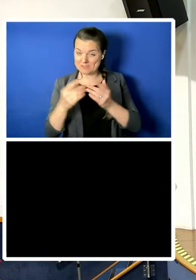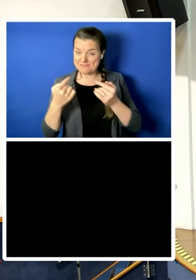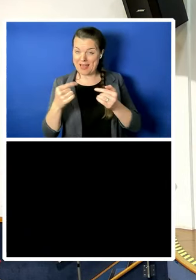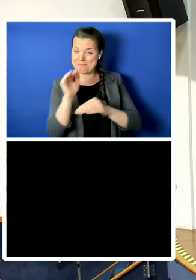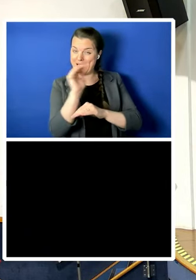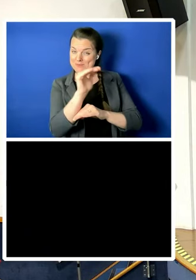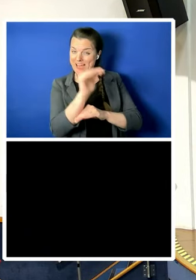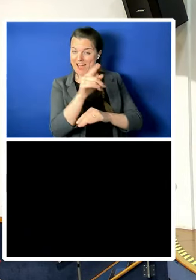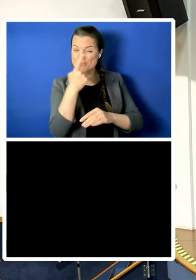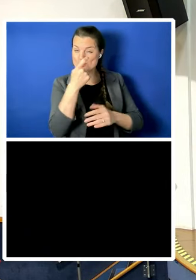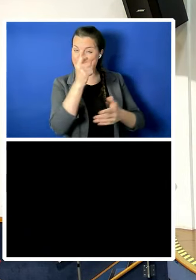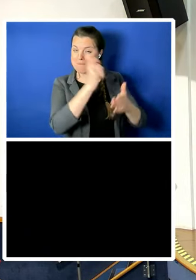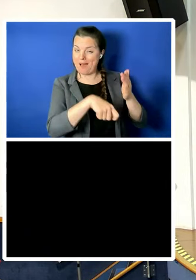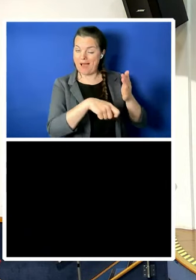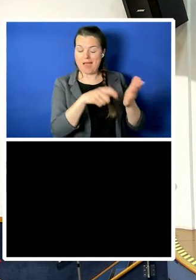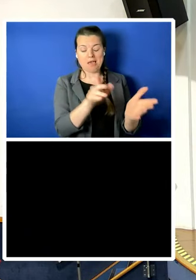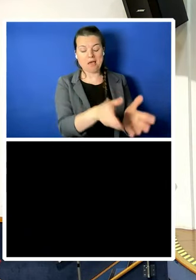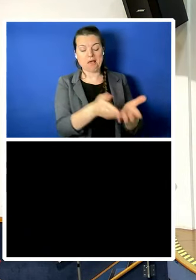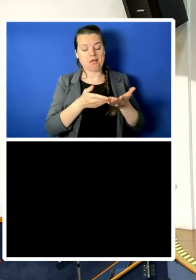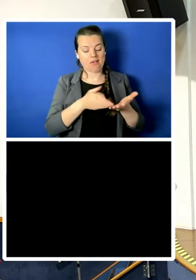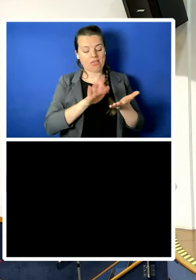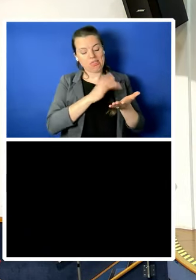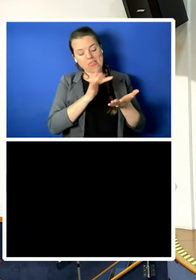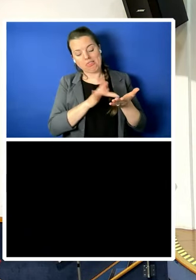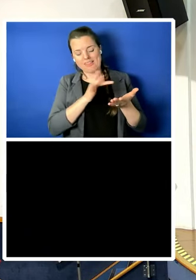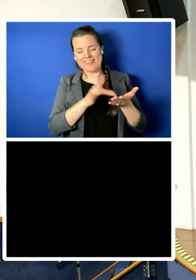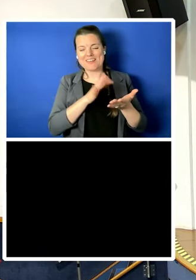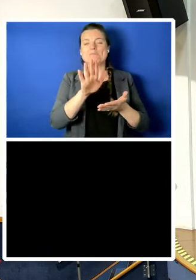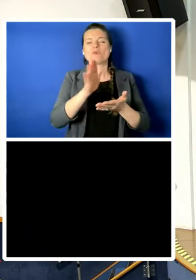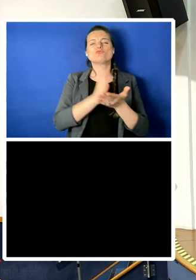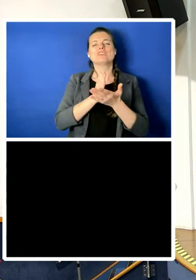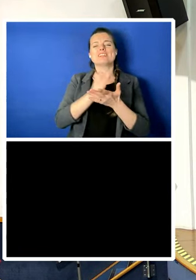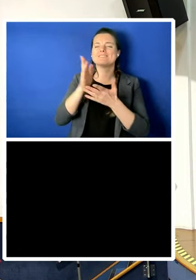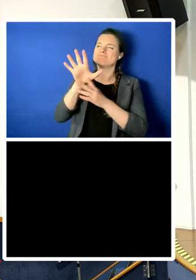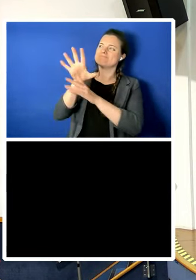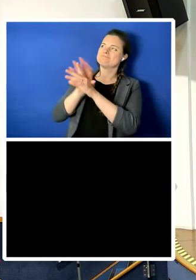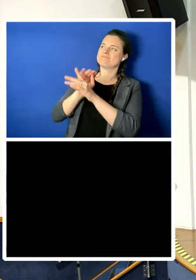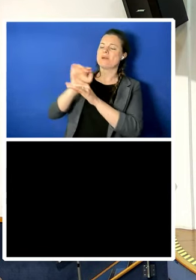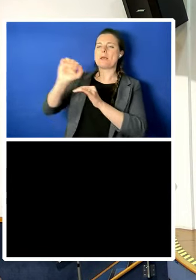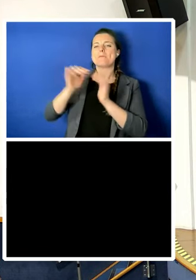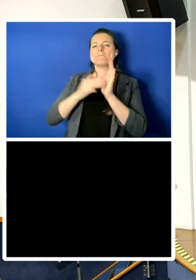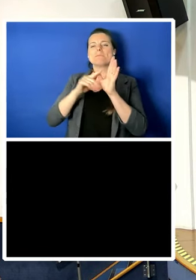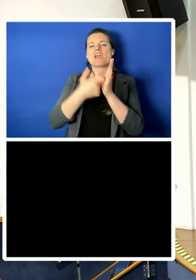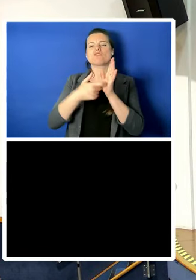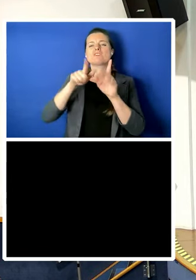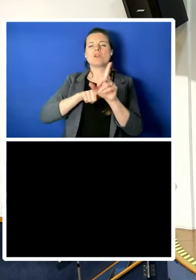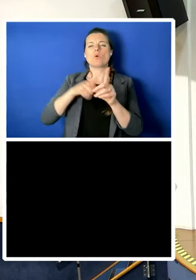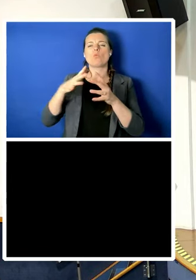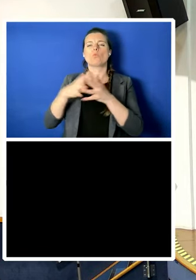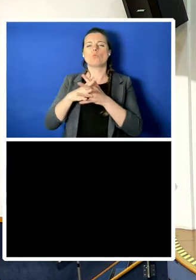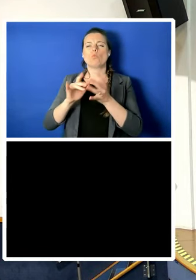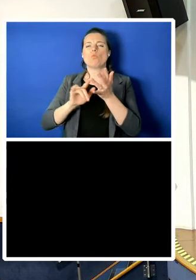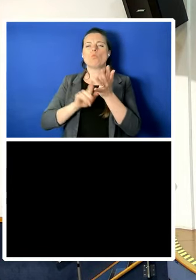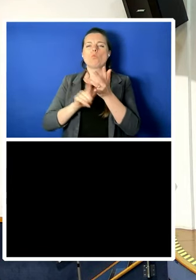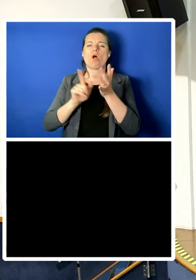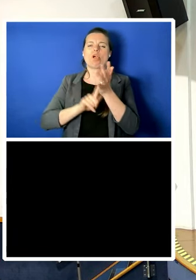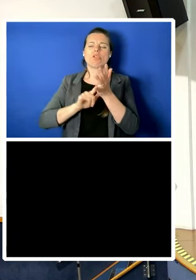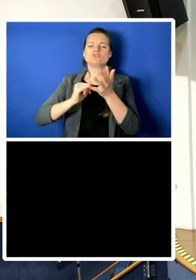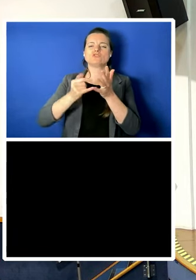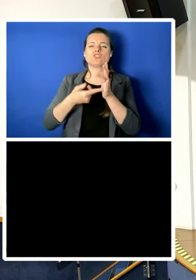through. In the true spirit of Mary Wollstonecraft's vindication of human rights, Shami